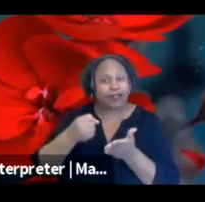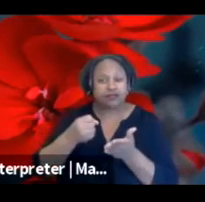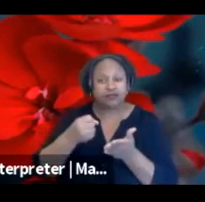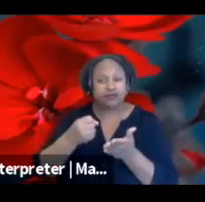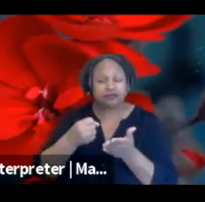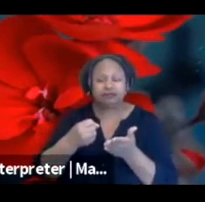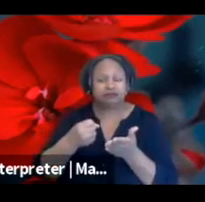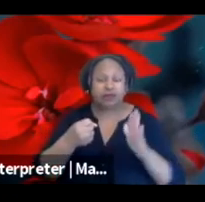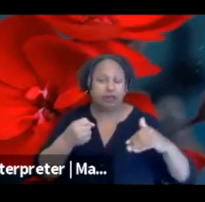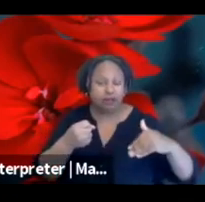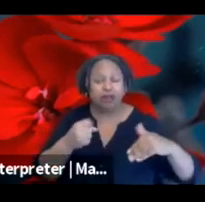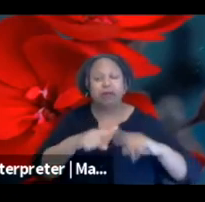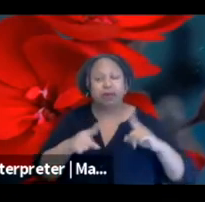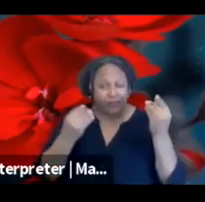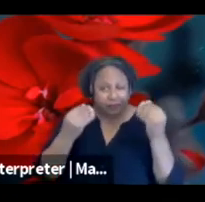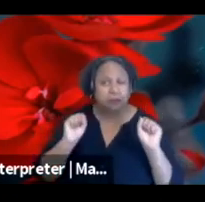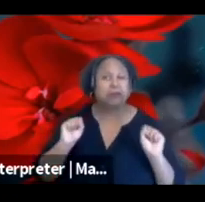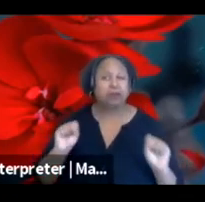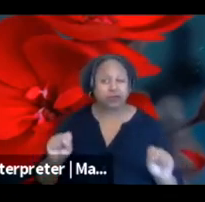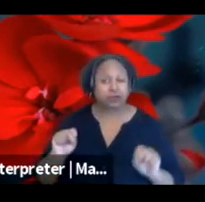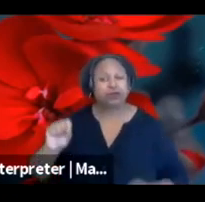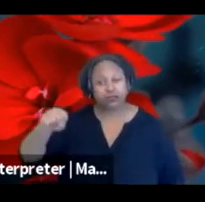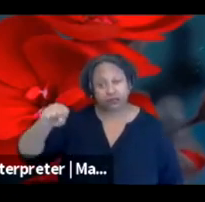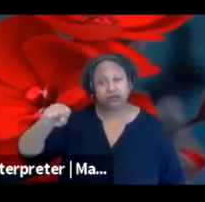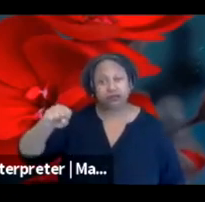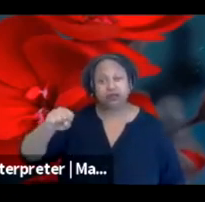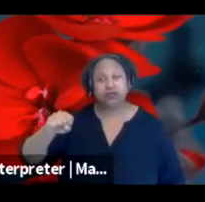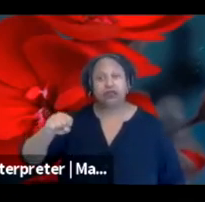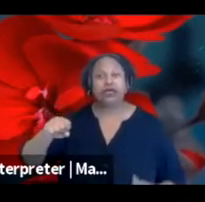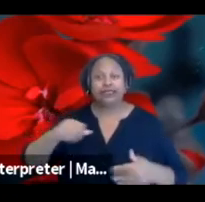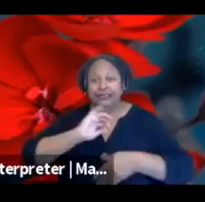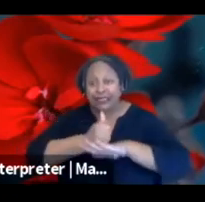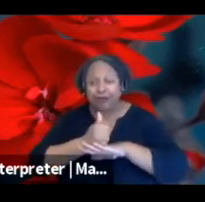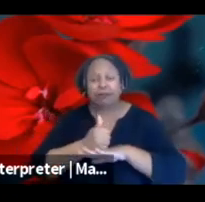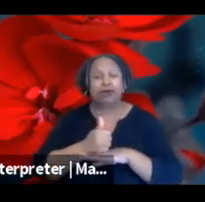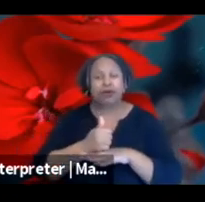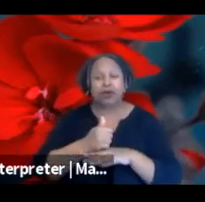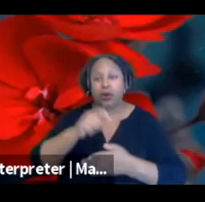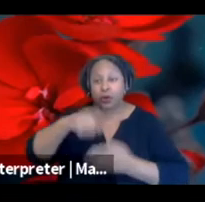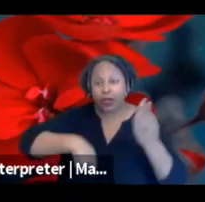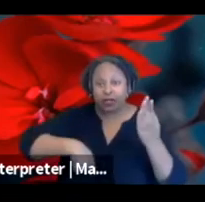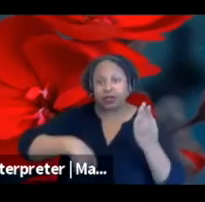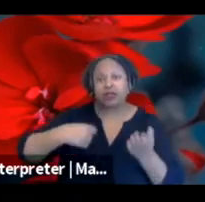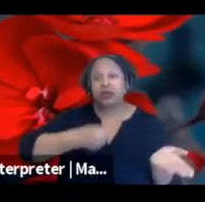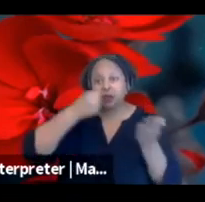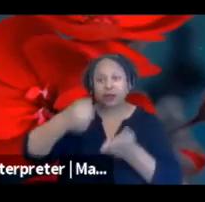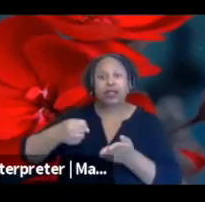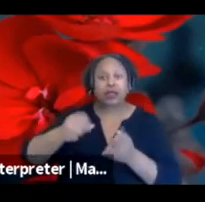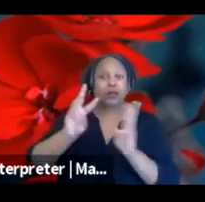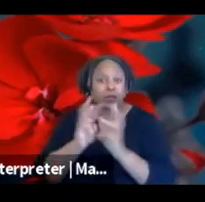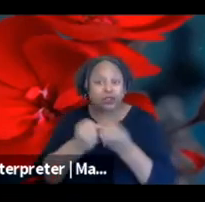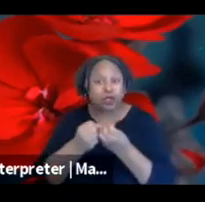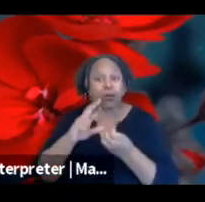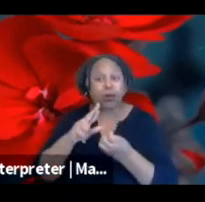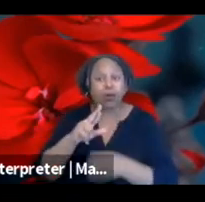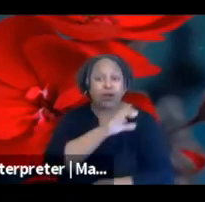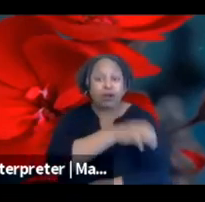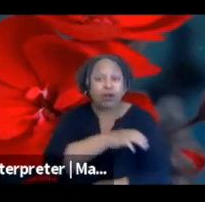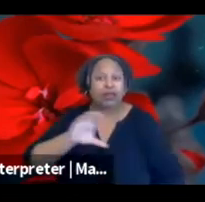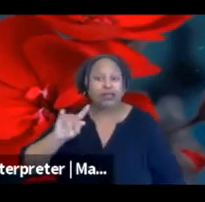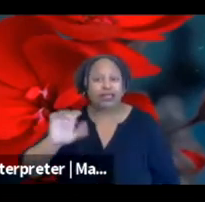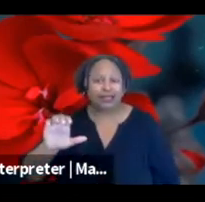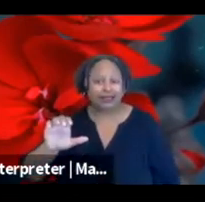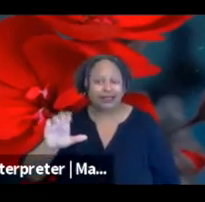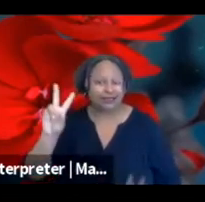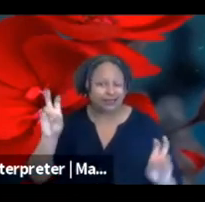about, potentially doing like grant writing clinics or workshops. But just to let you know, there hasn't been anything specifically planned at this